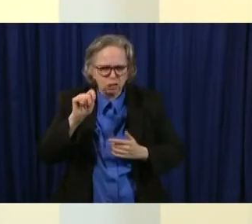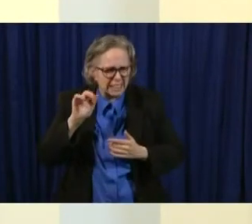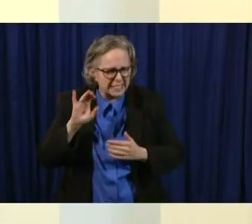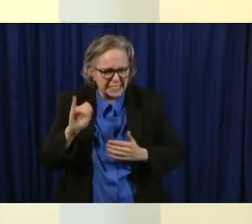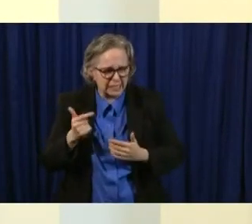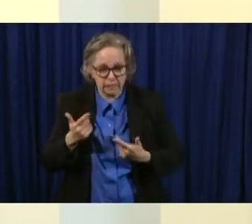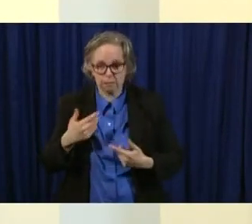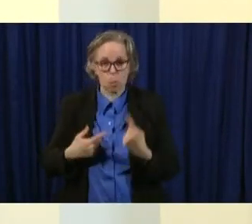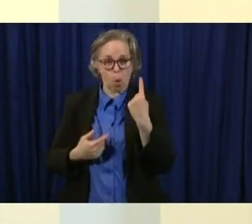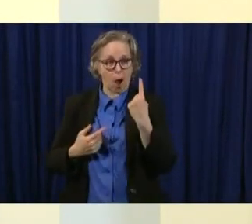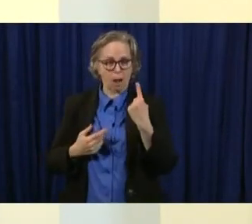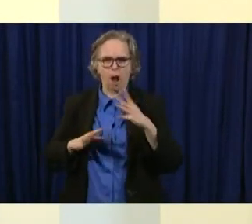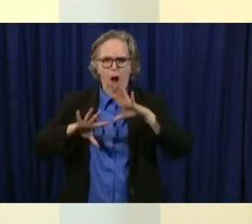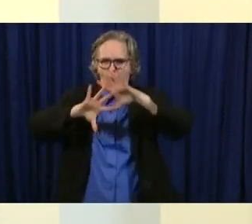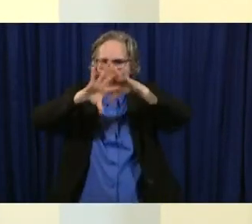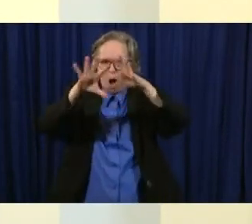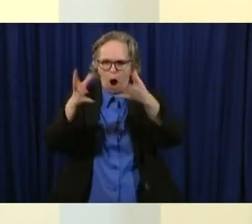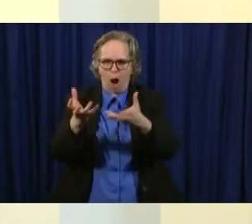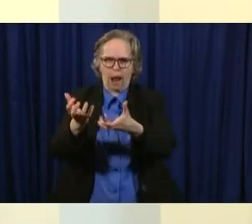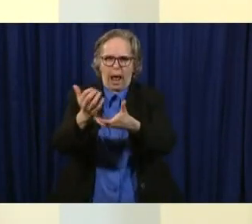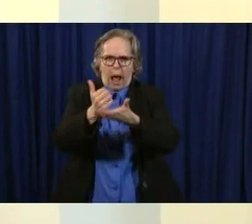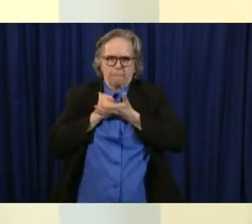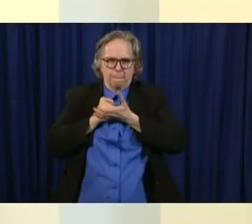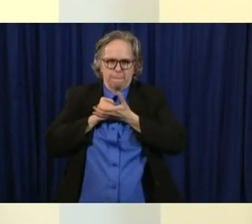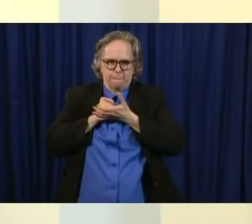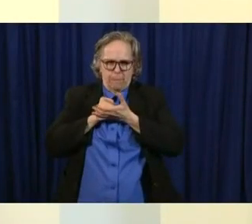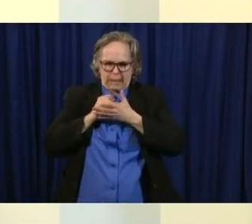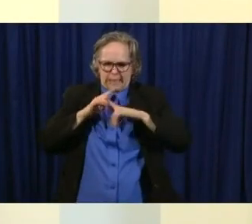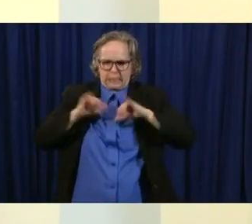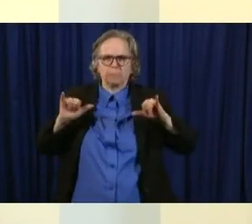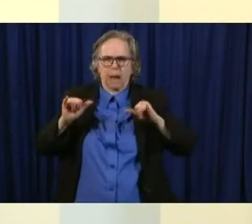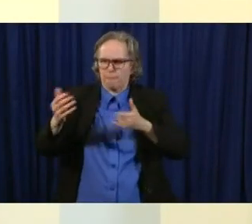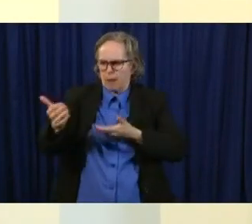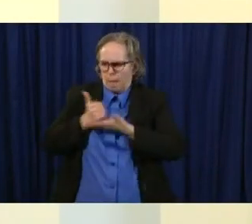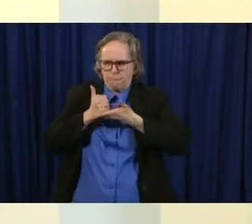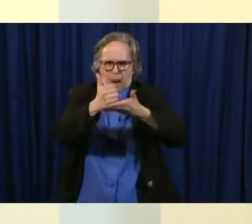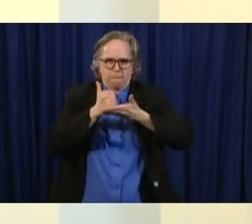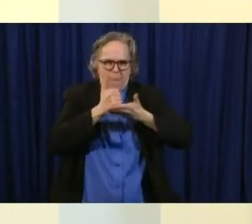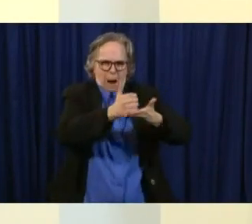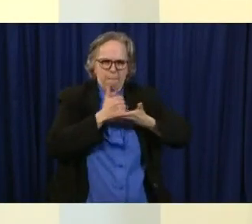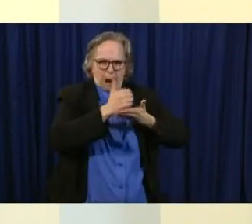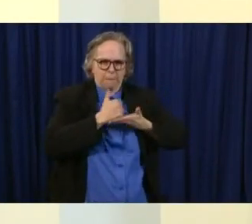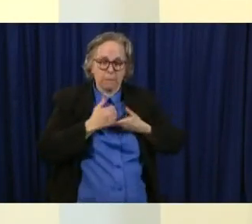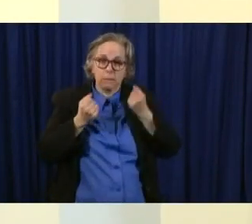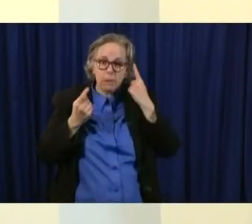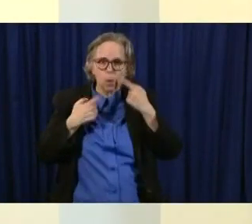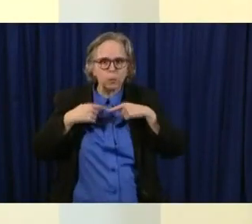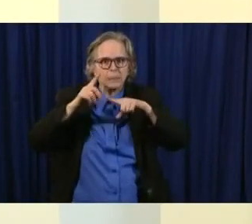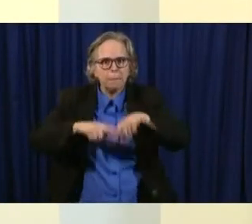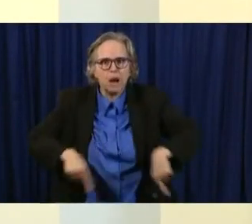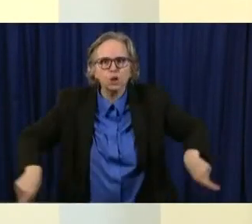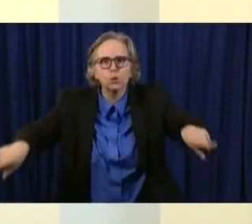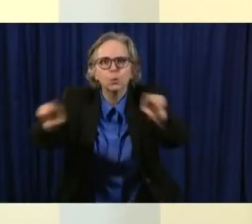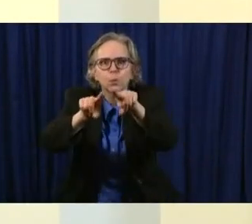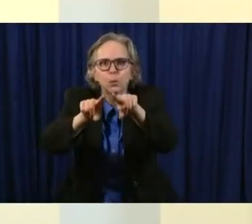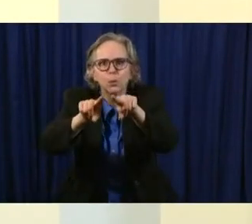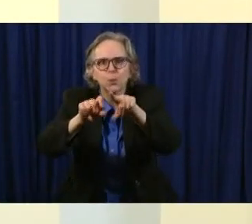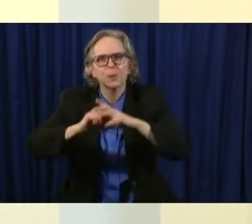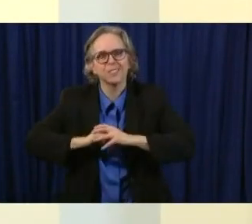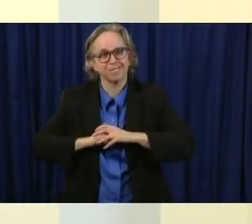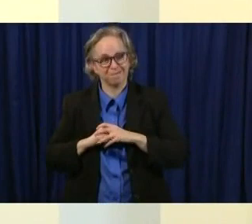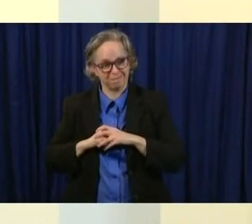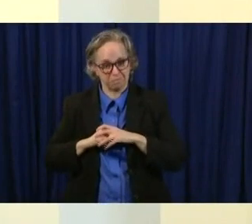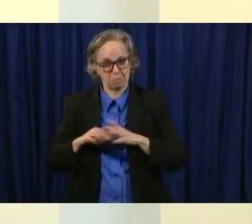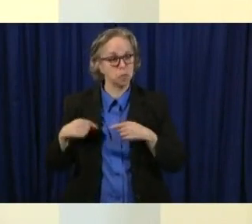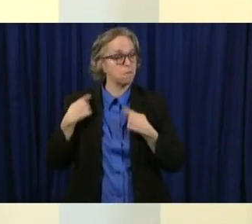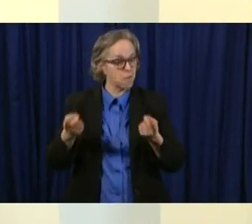very best of our ability all at once and we'll rely on you at home because we might we've been saying stay at home